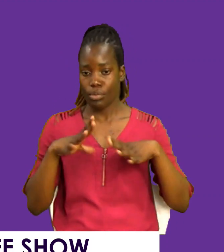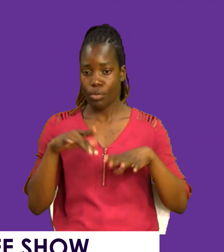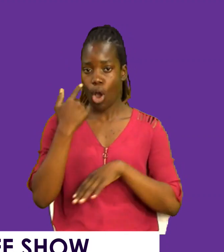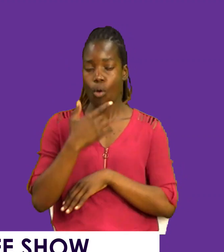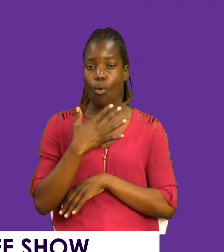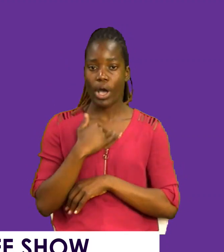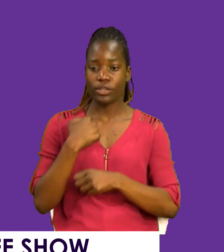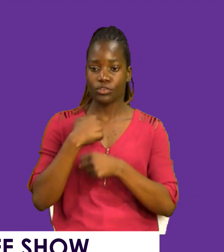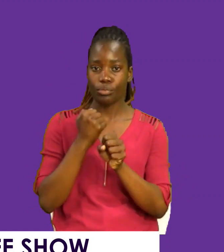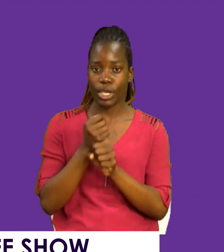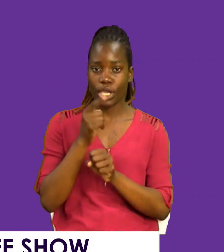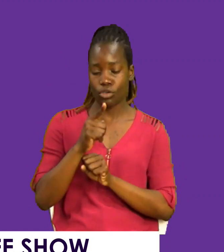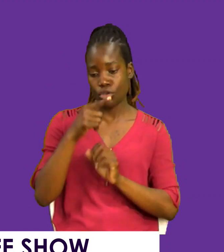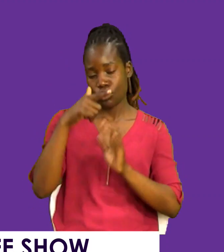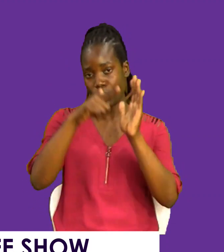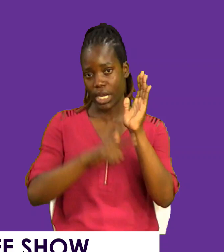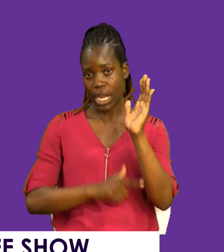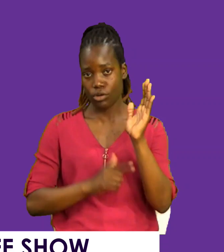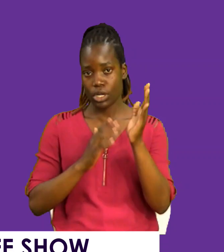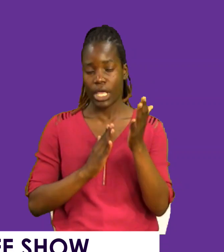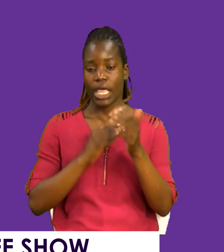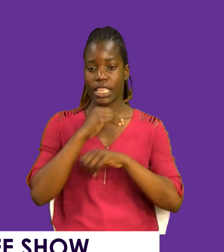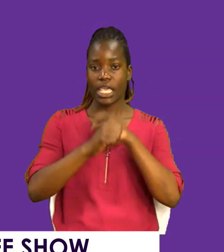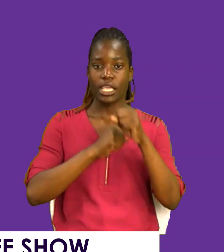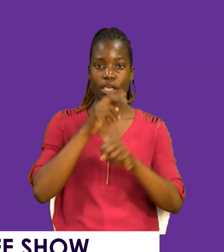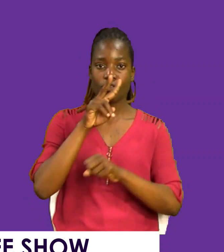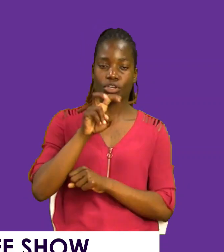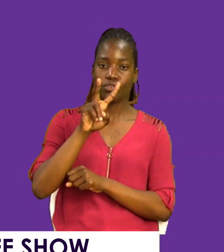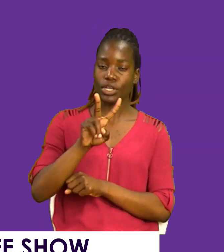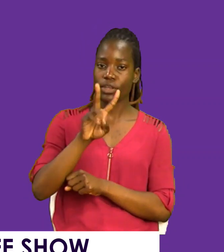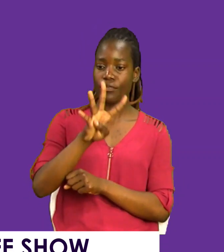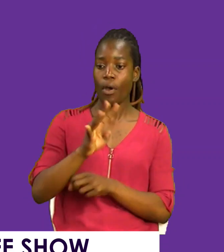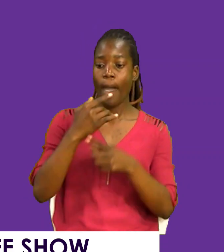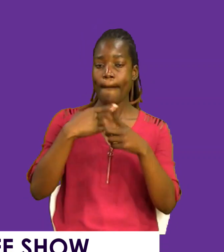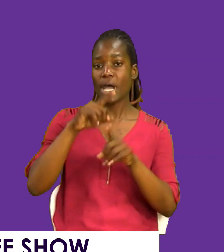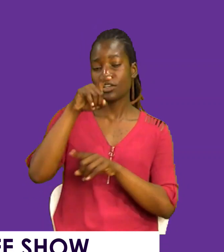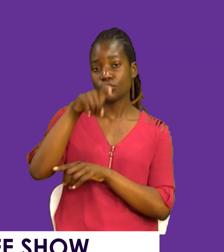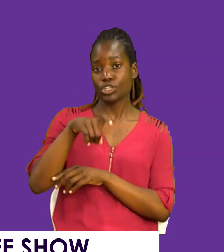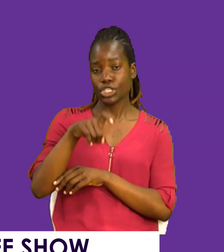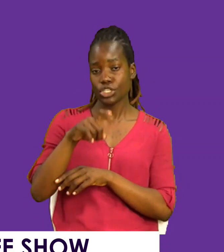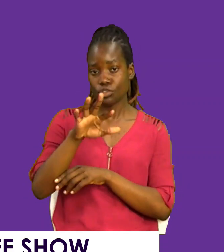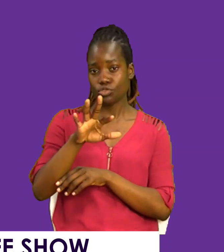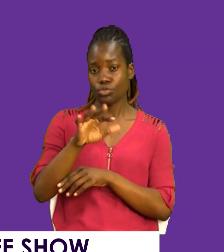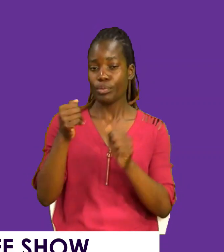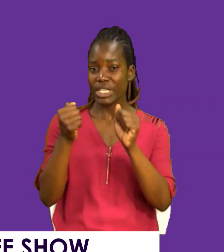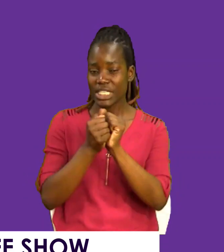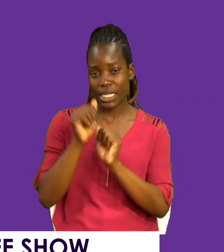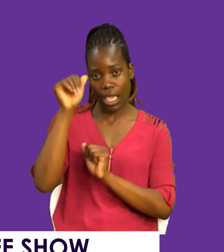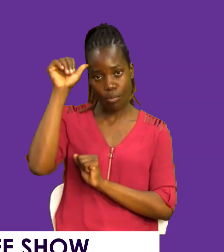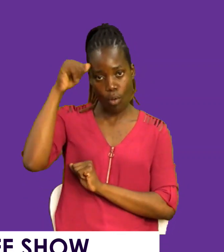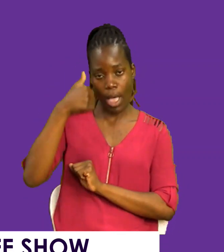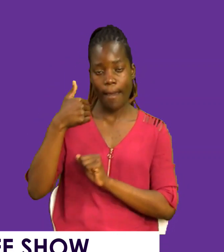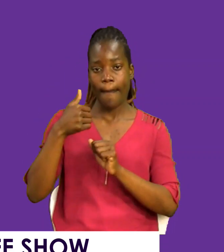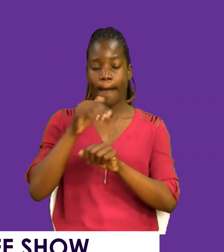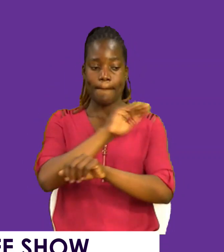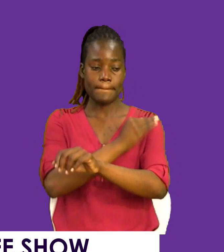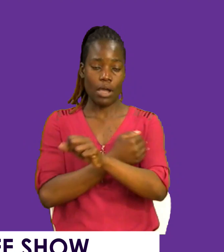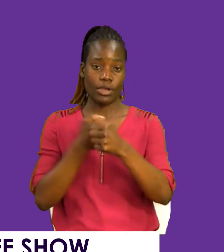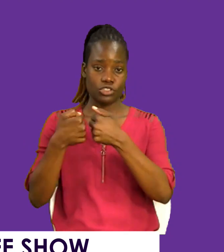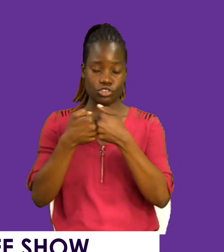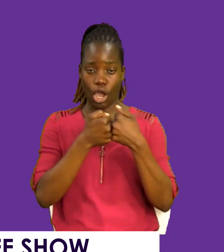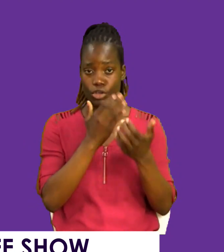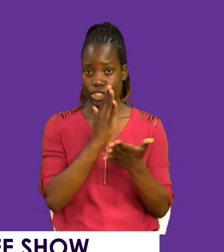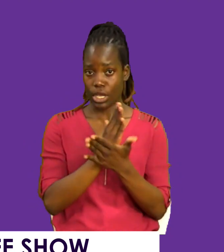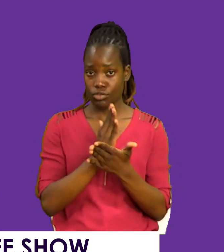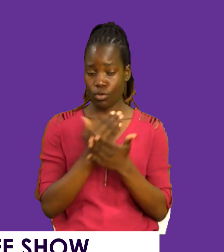who may want to make you be down throughout 2024. But you need to be ten times wiser. Power struggles are true.